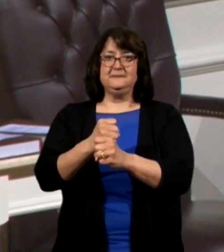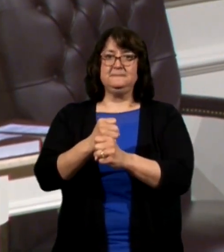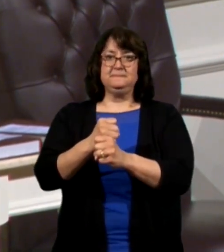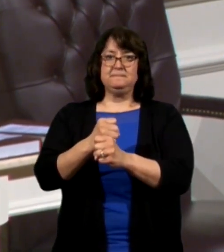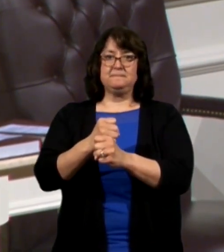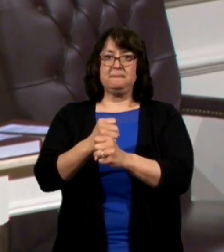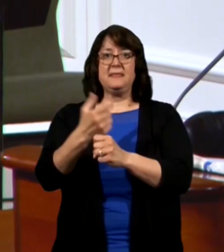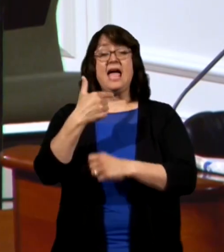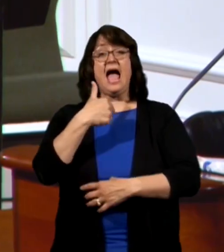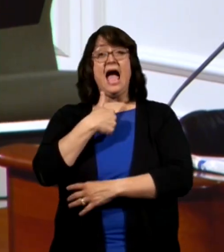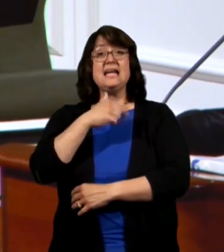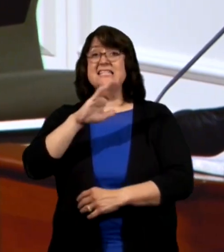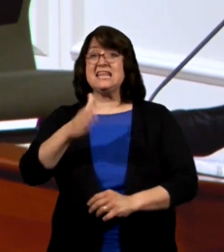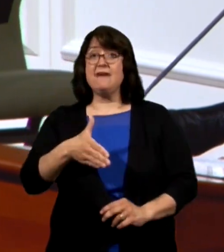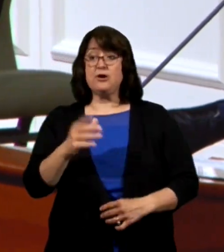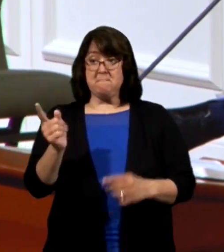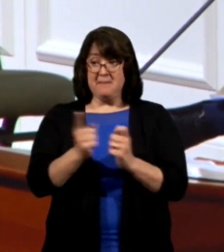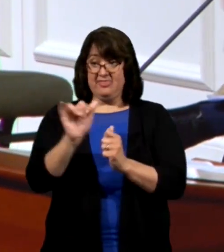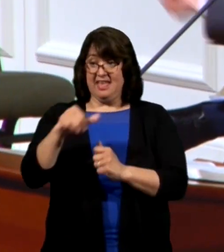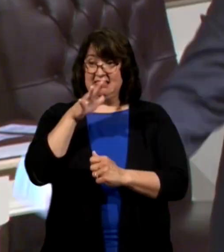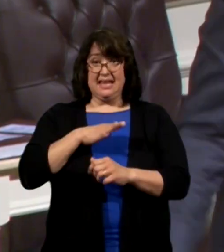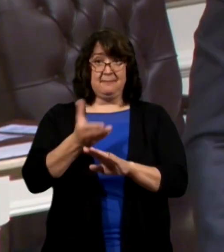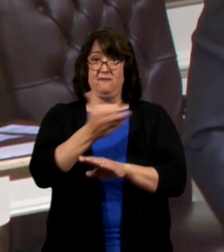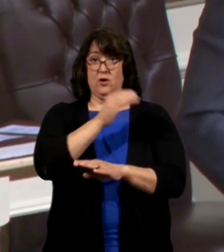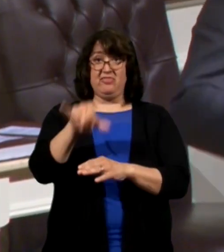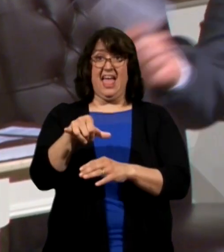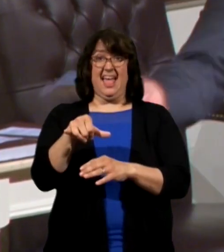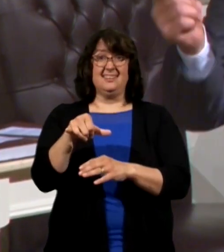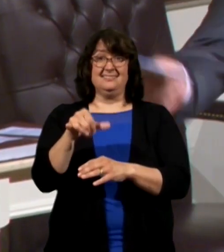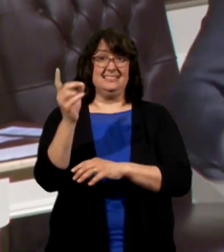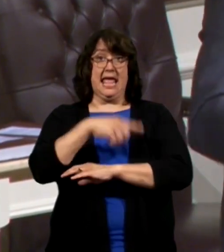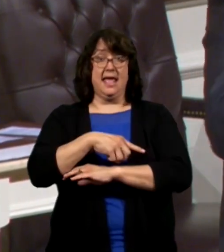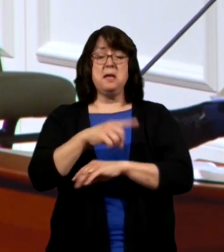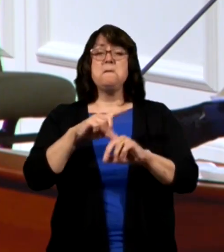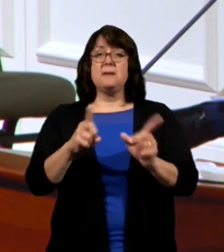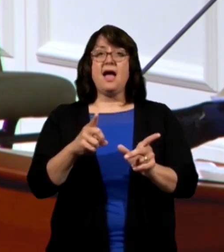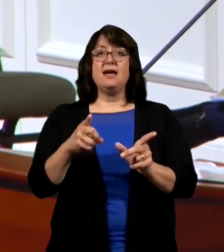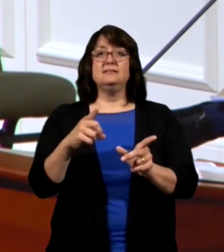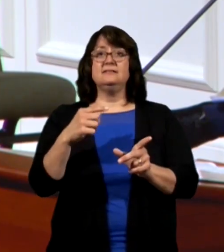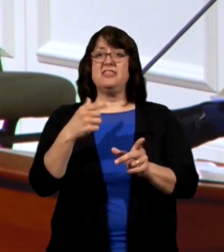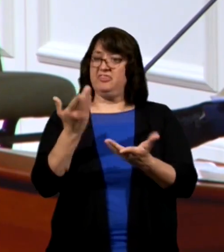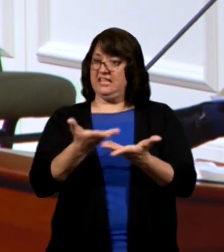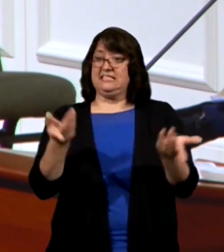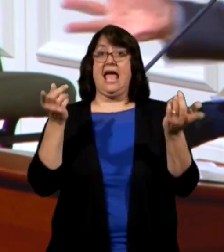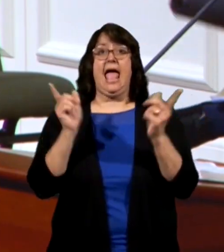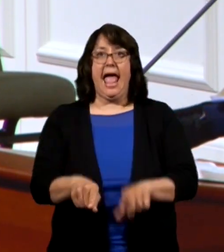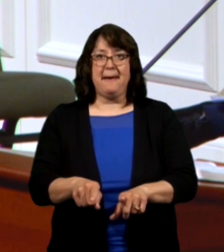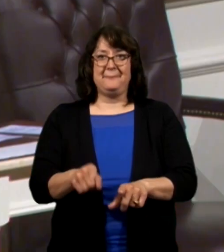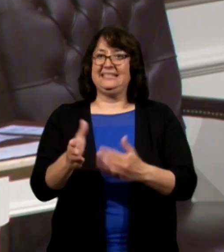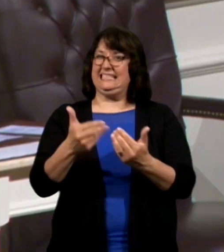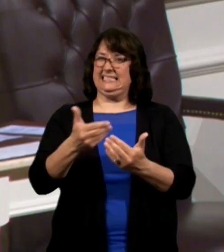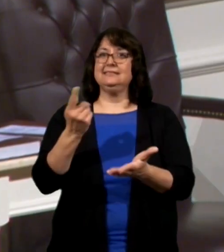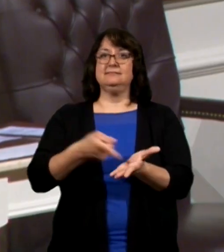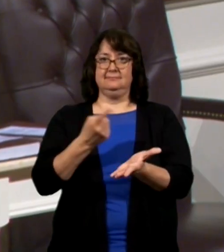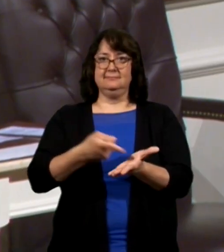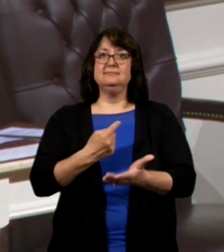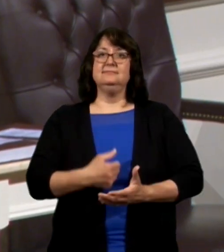now I never met her before that second there are things that just happen easily